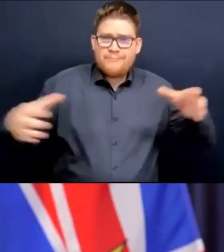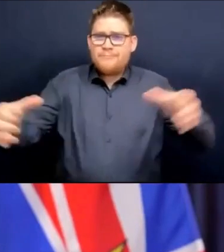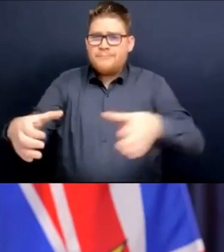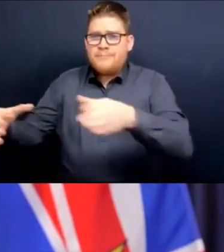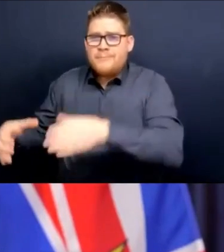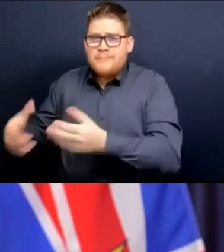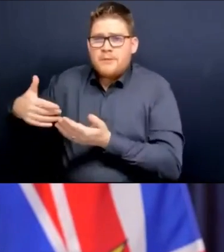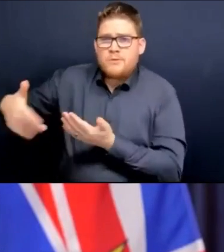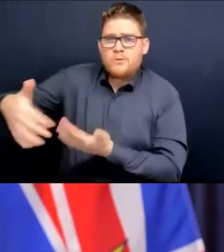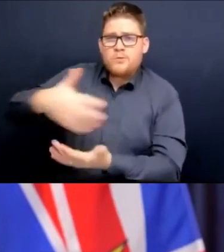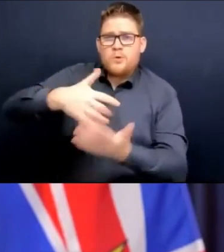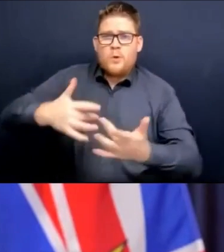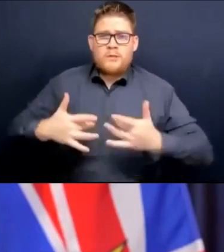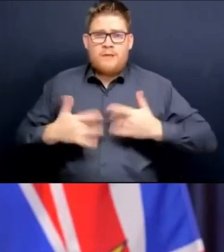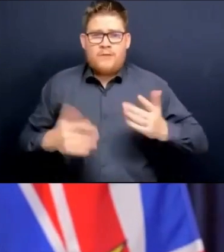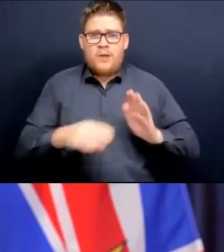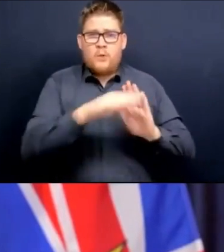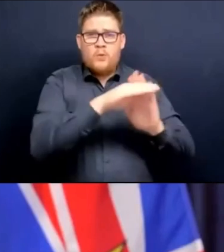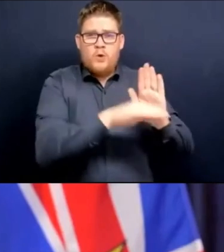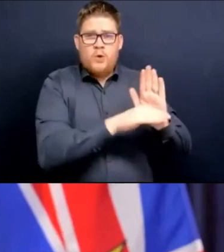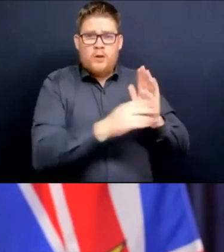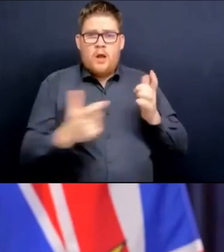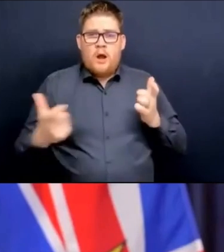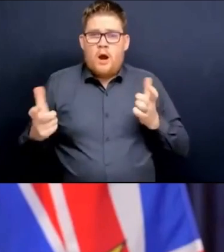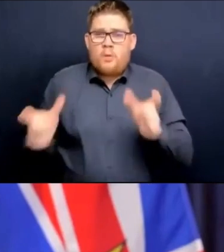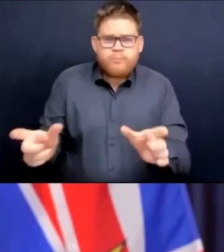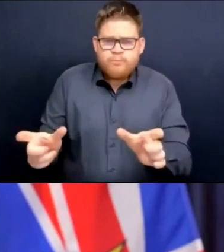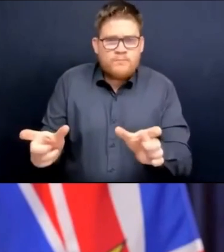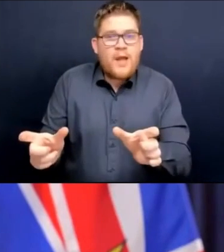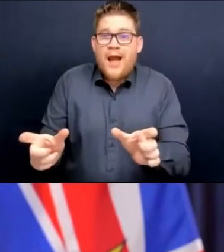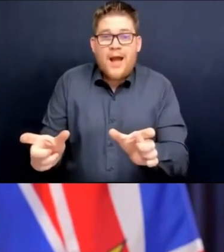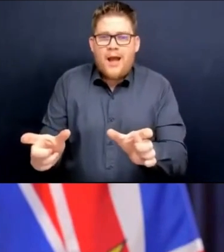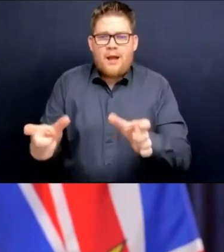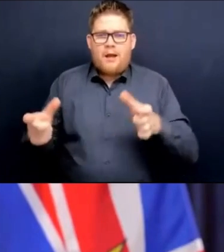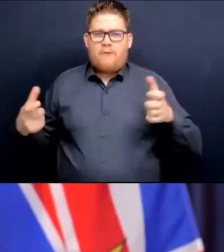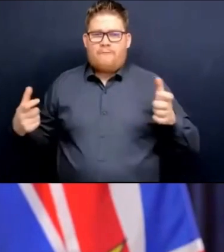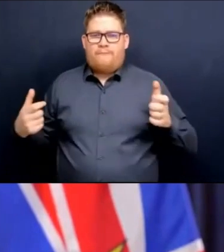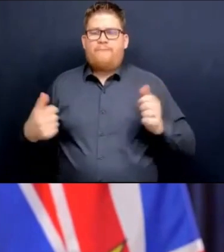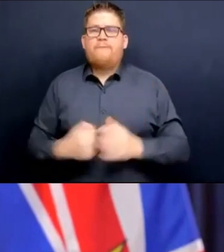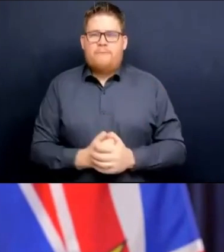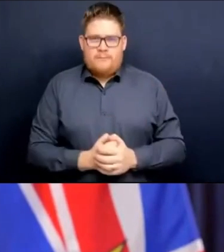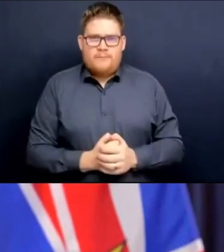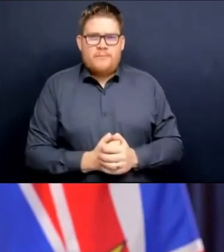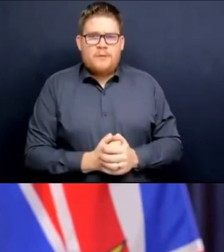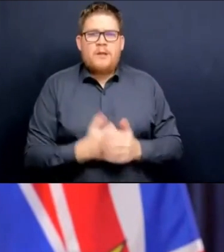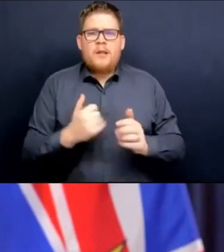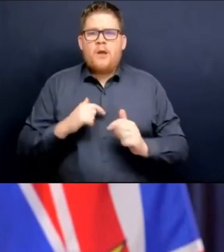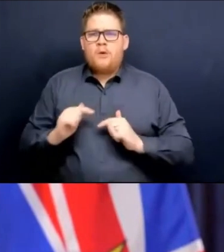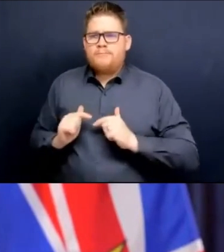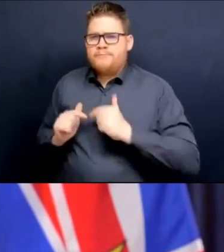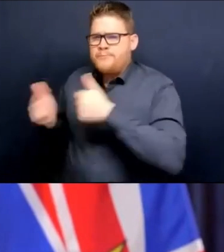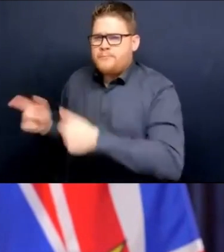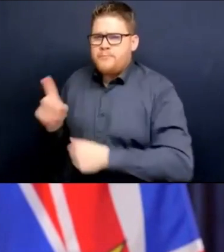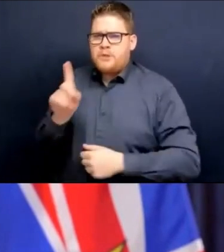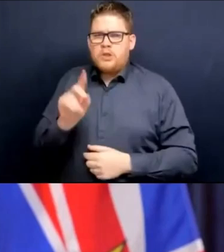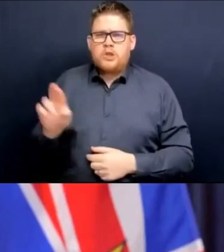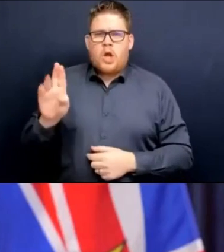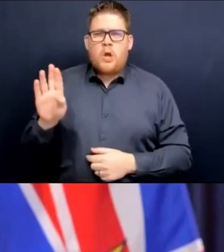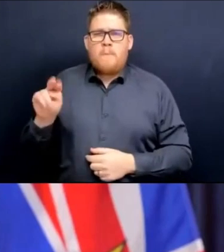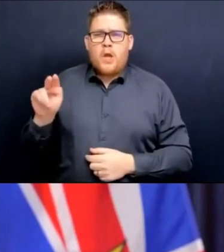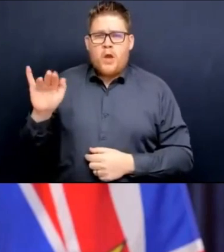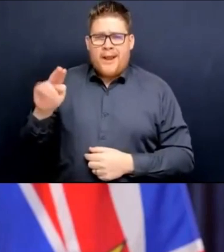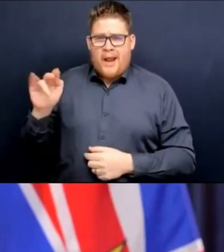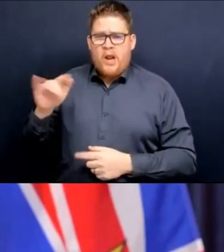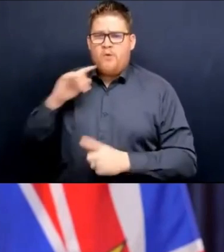1159 tomorrow. And I'll leave Dr. Henry to go through the many details that are involved. Again, the balanced approach that we've taken as a